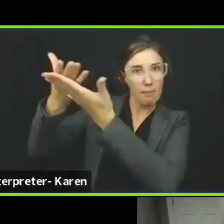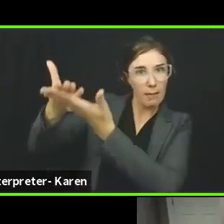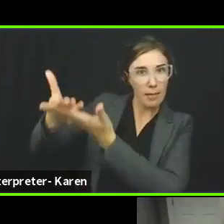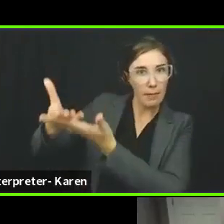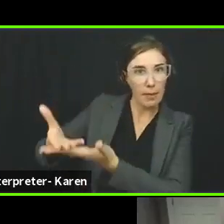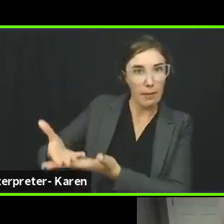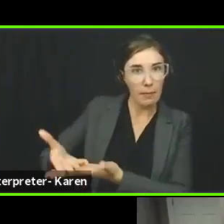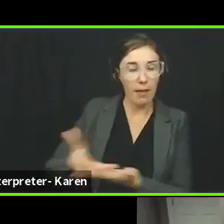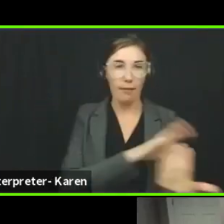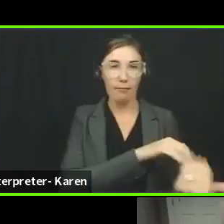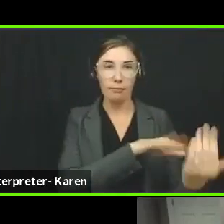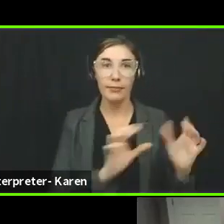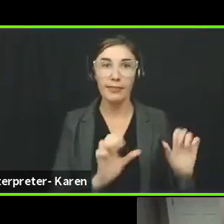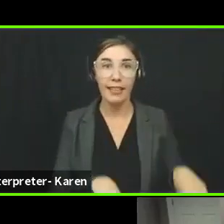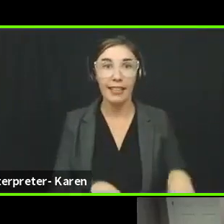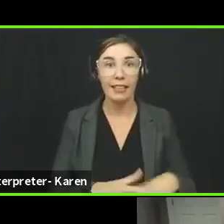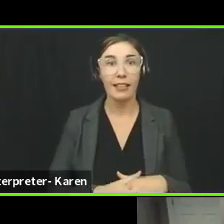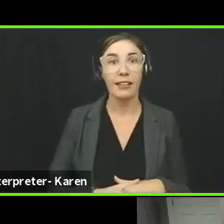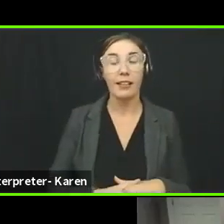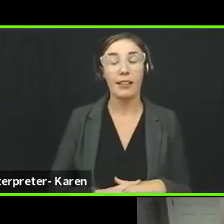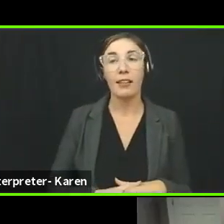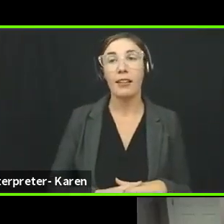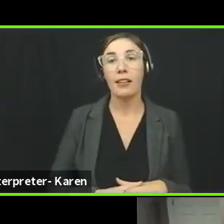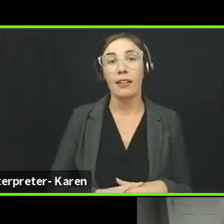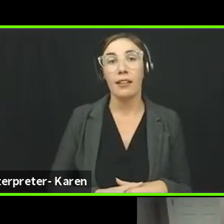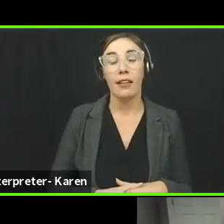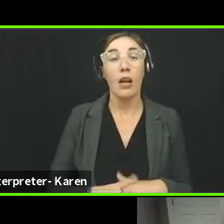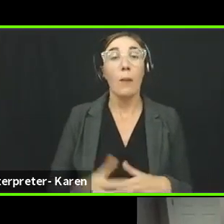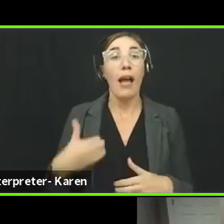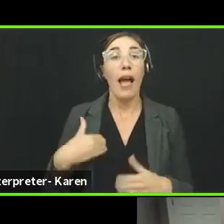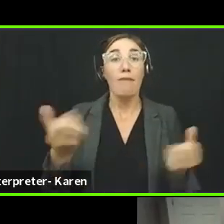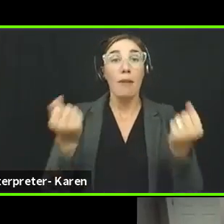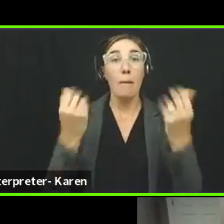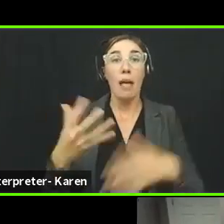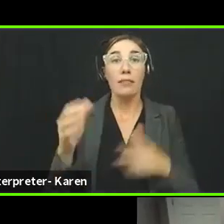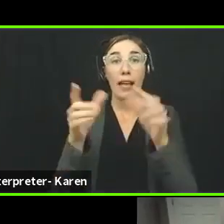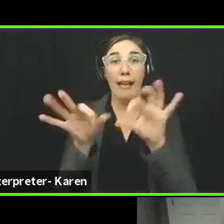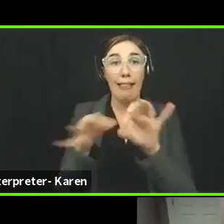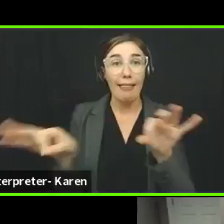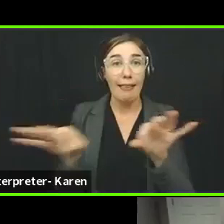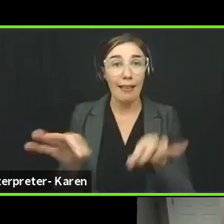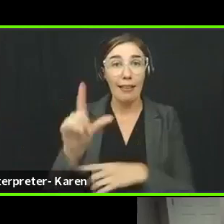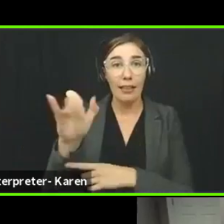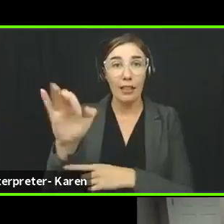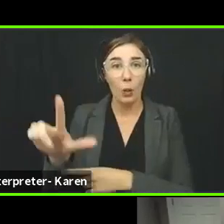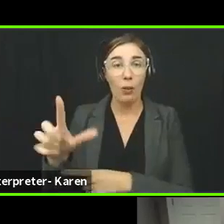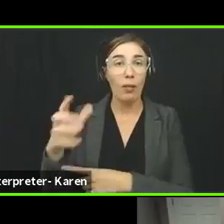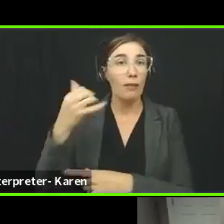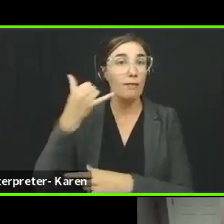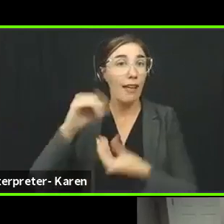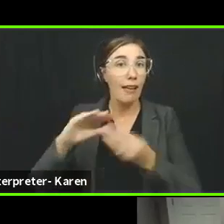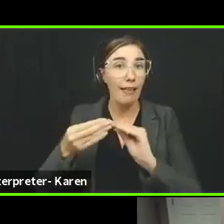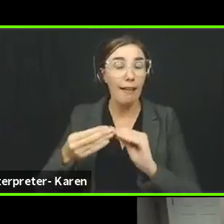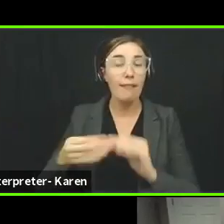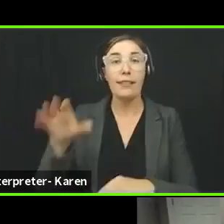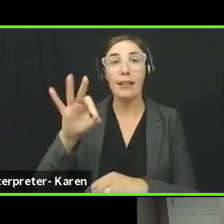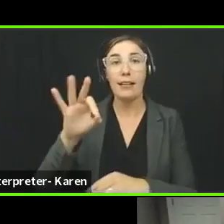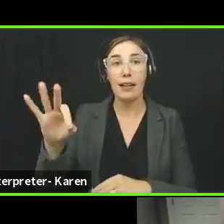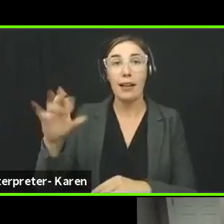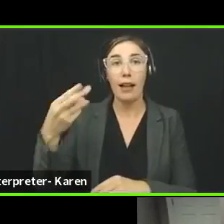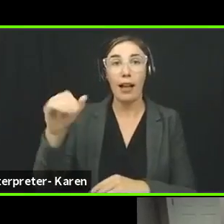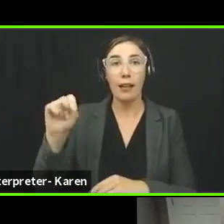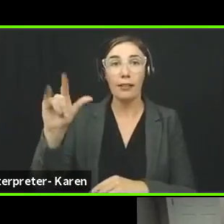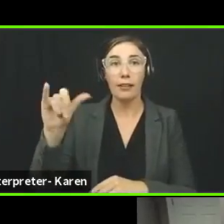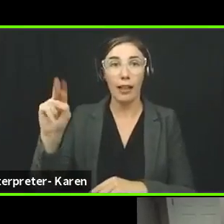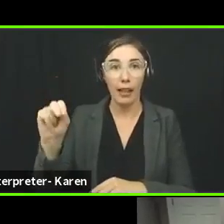addressing. We launched a multilingual hotline, 914-995-TIPS, which is available 24 hours a day in